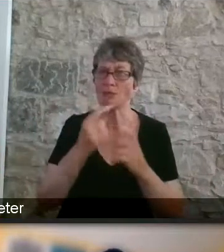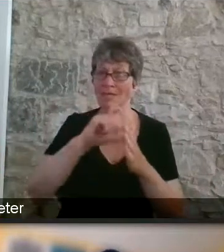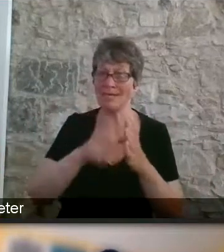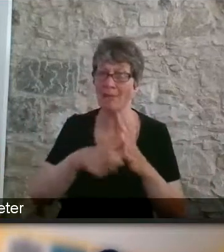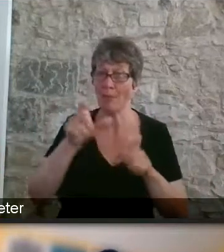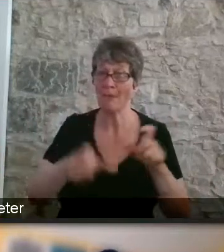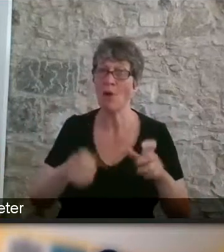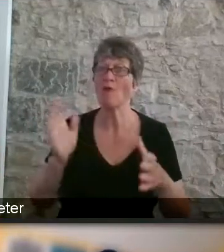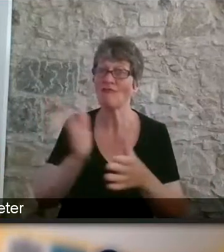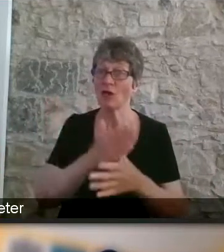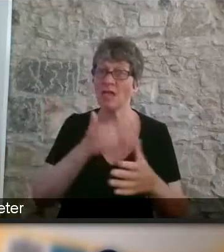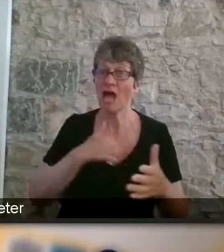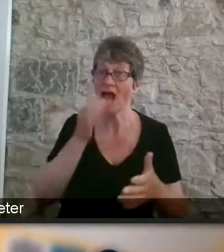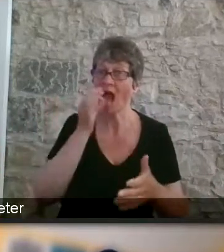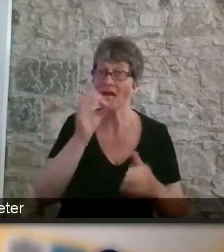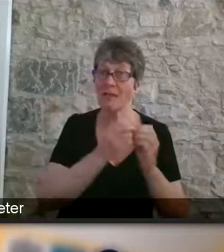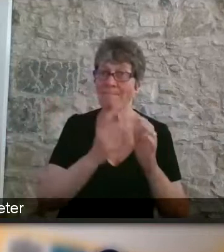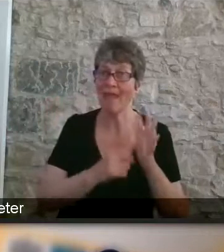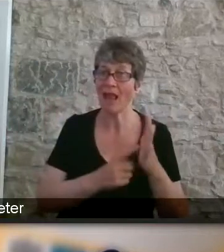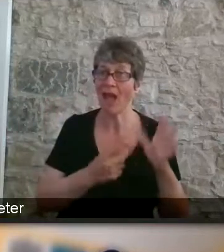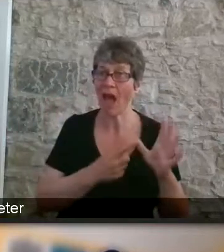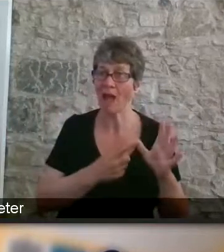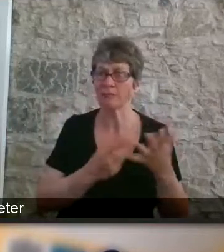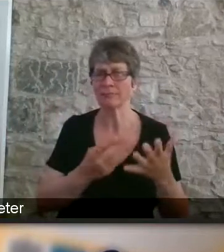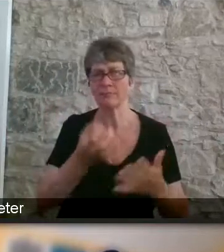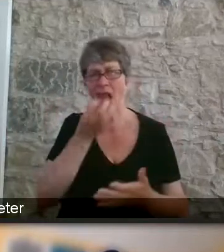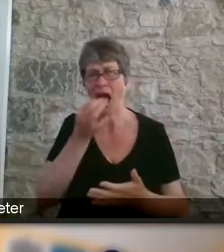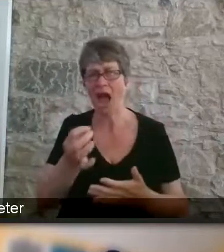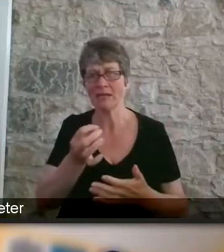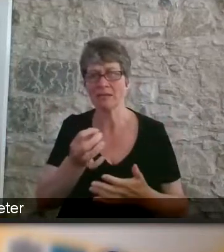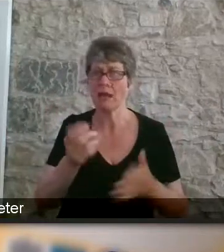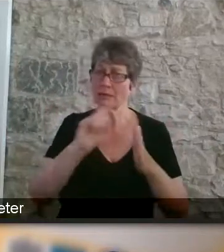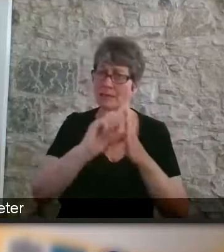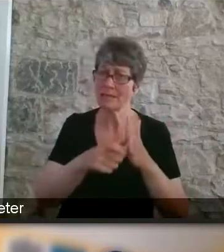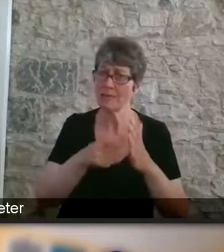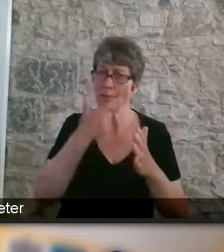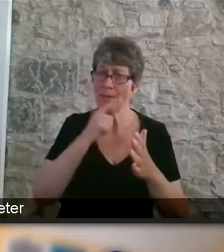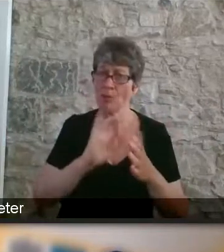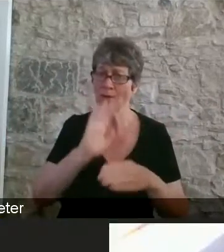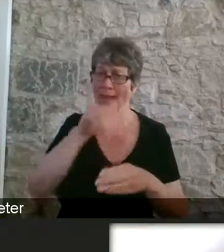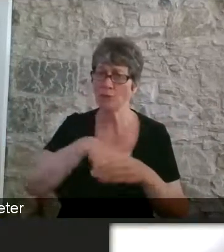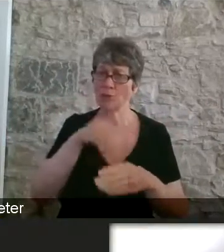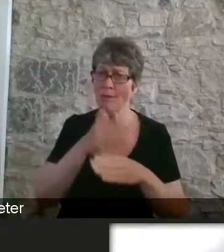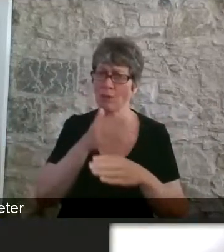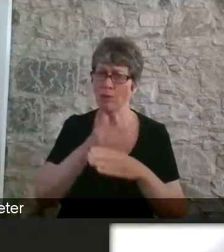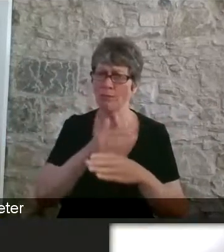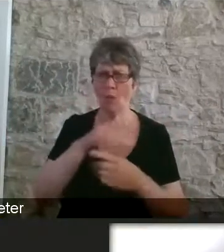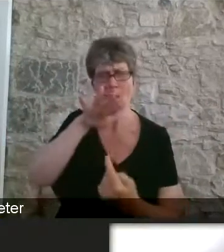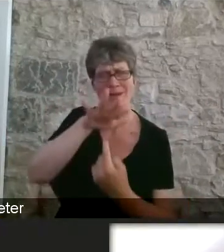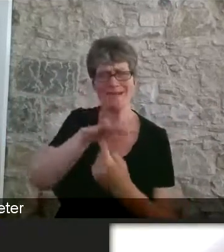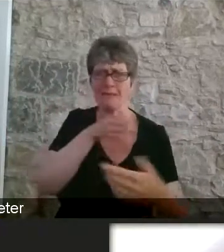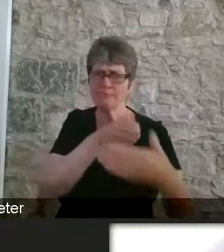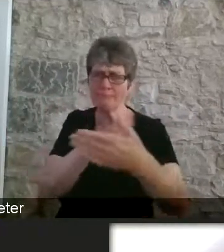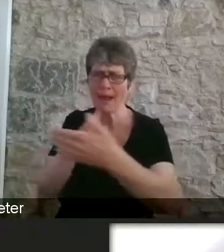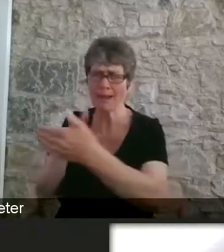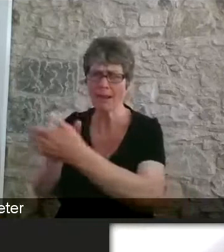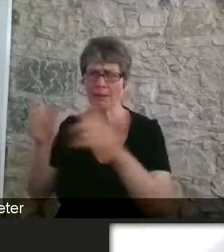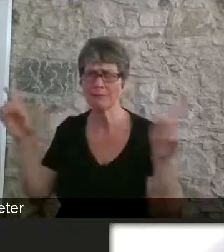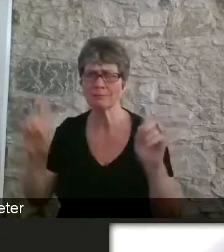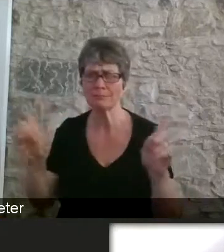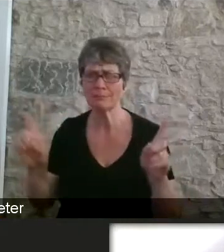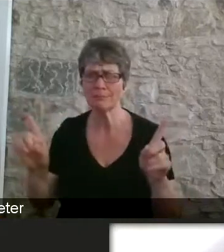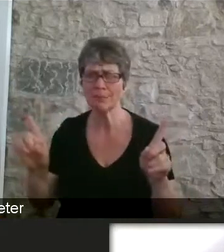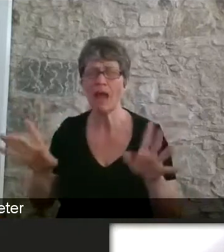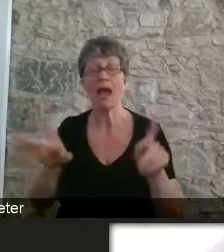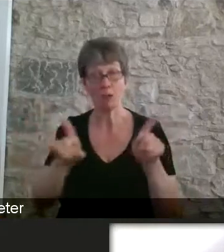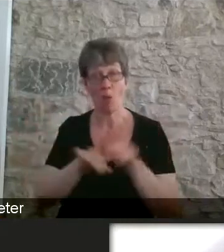first and Naomi. Bela, what are the key barriers to disabled people getting into employment and what opportunities do you see from the changes